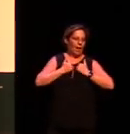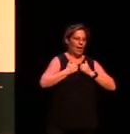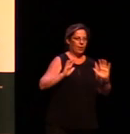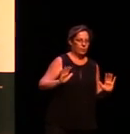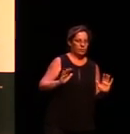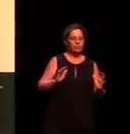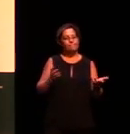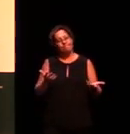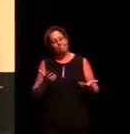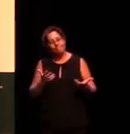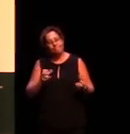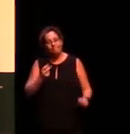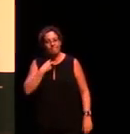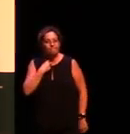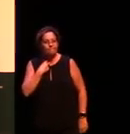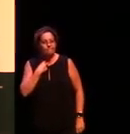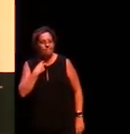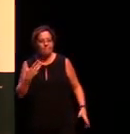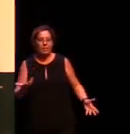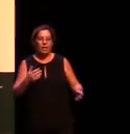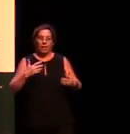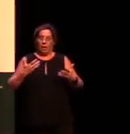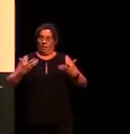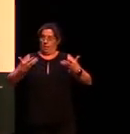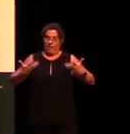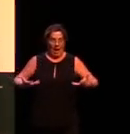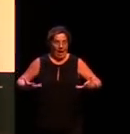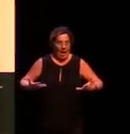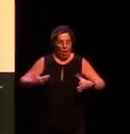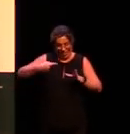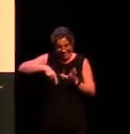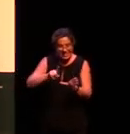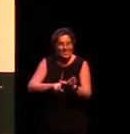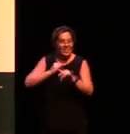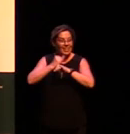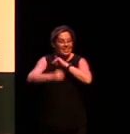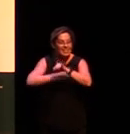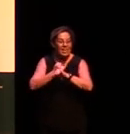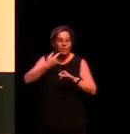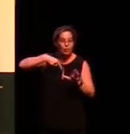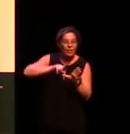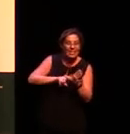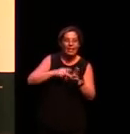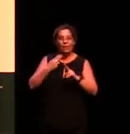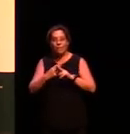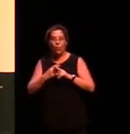And I think that at all times but especially given that this is the International Year of Indigenous Languages it's time for